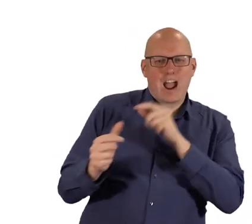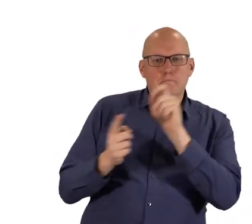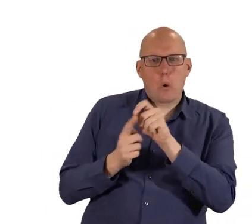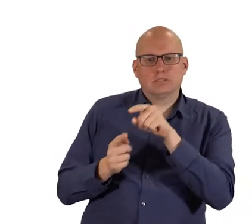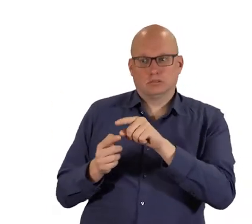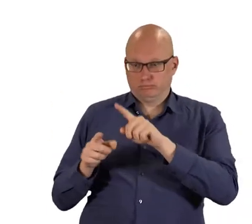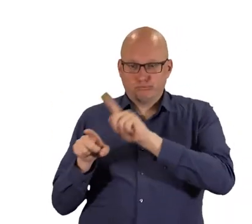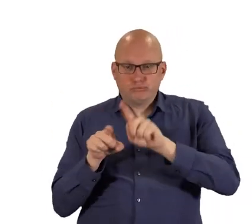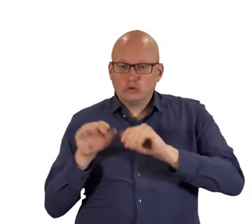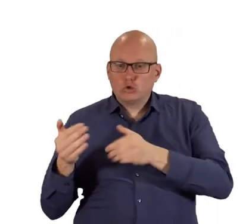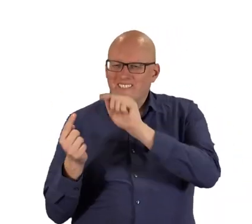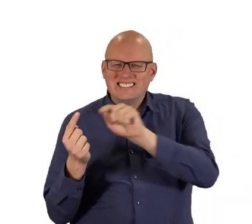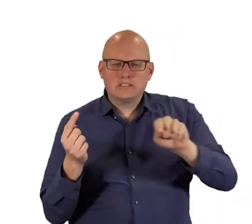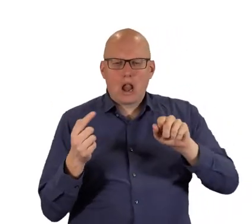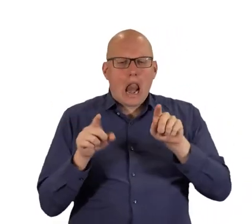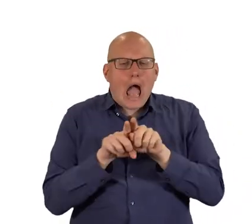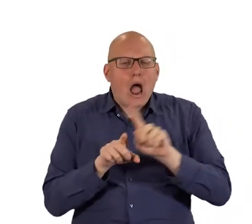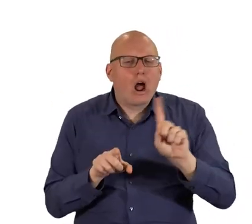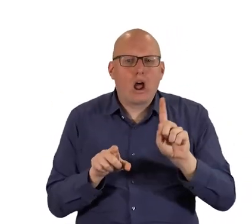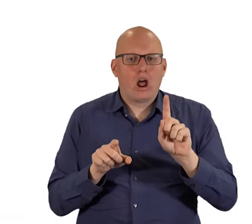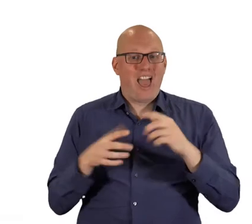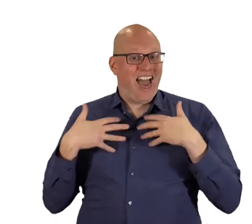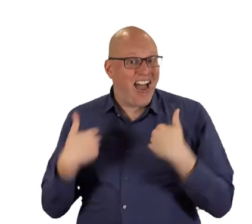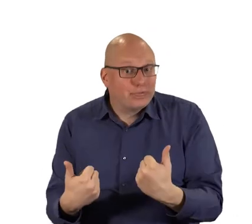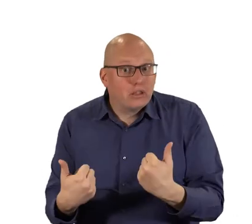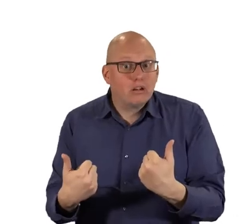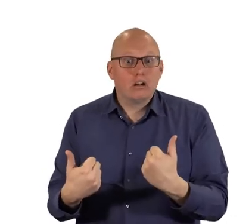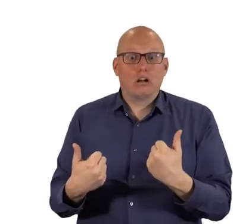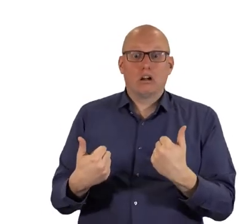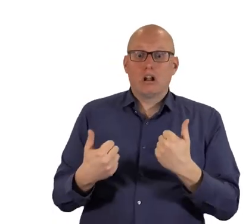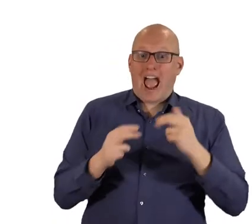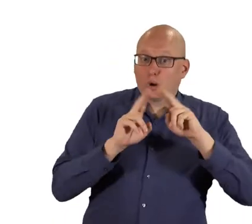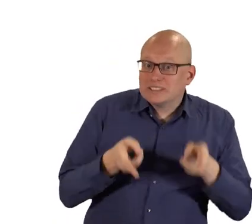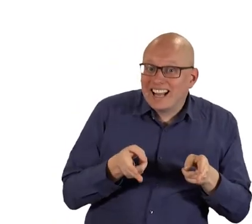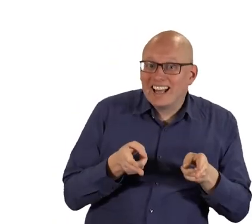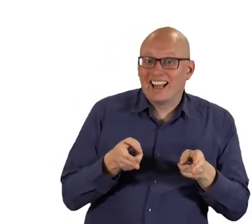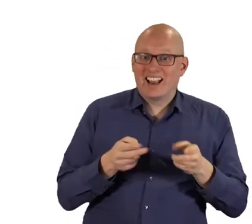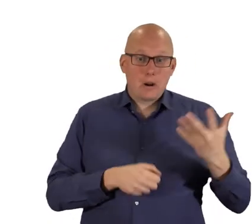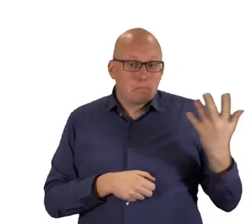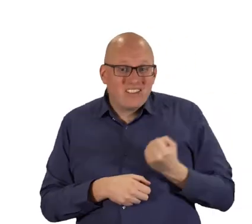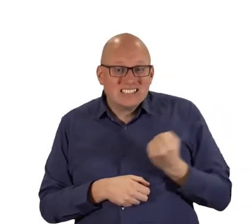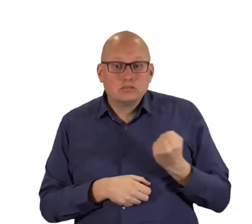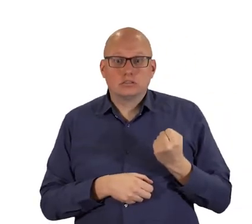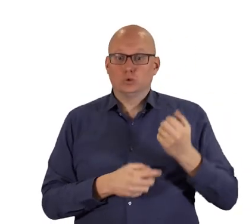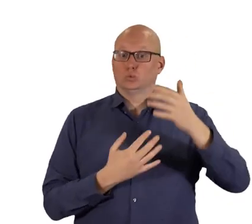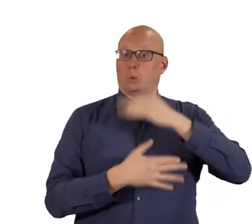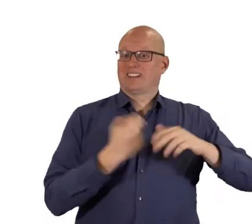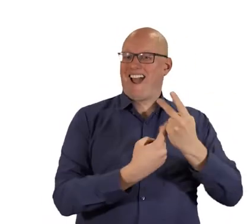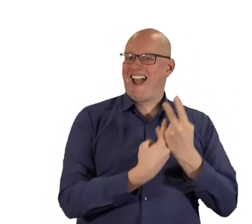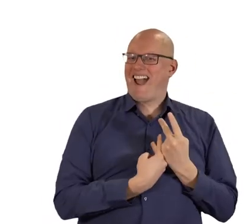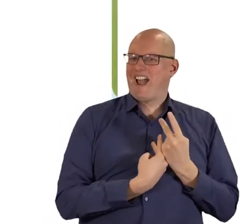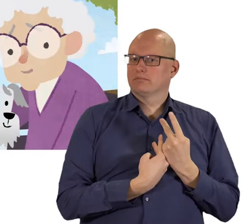to have video appointments with a wide range of services including health, housing, benefits